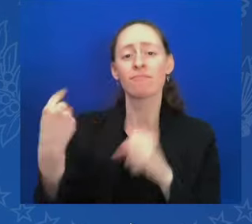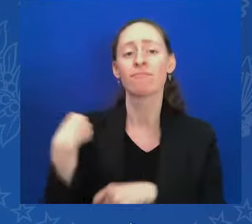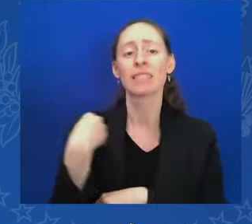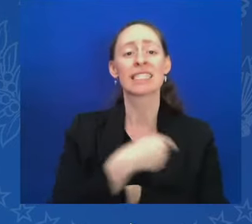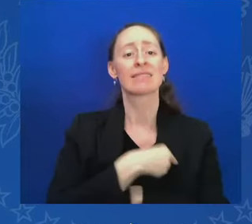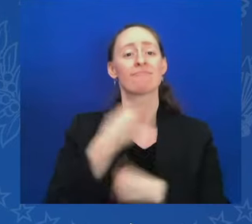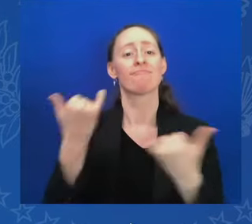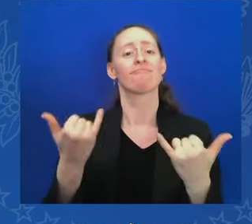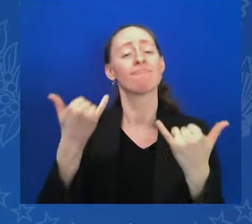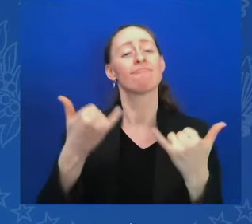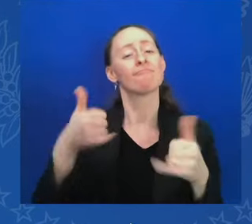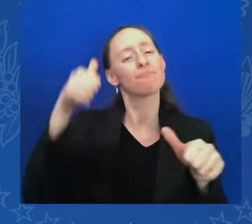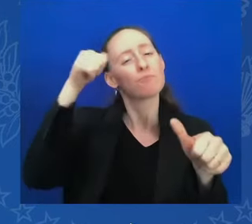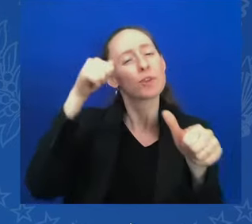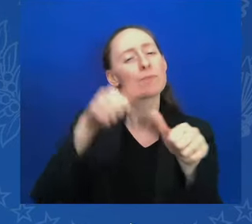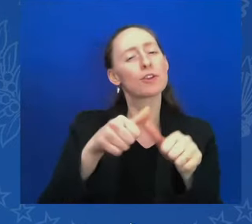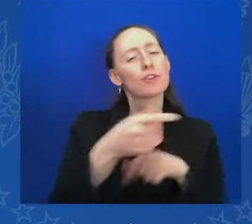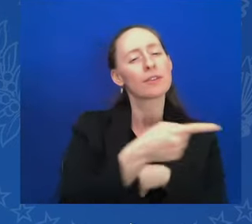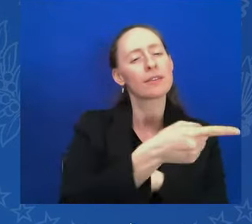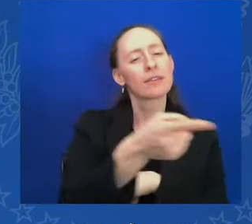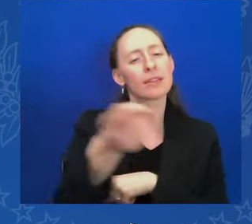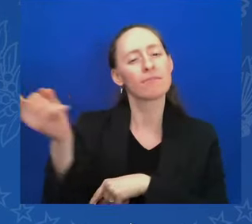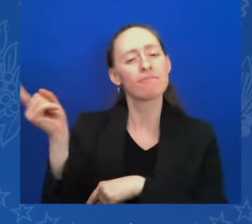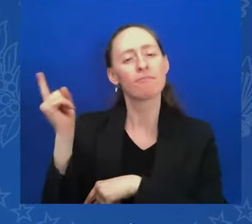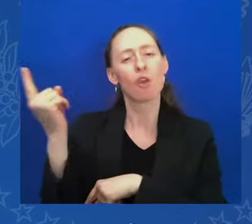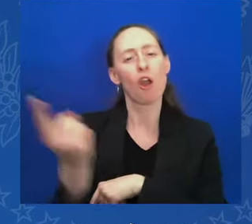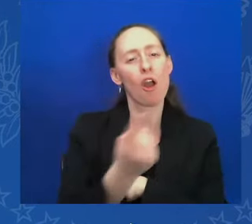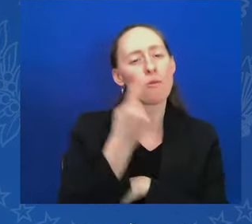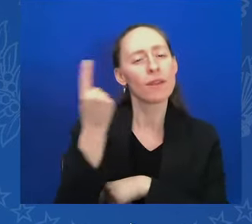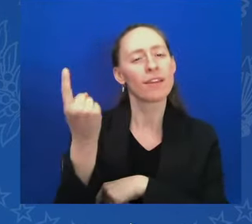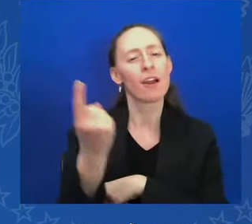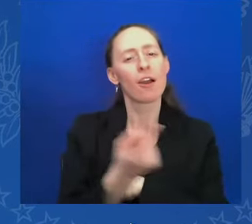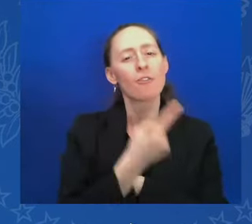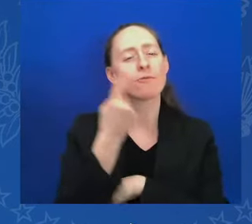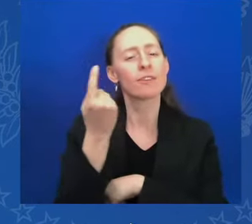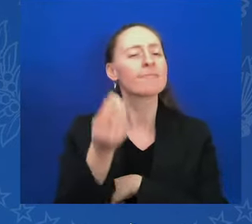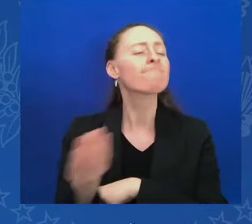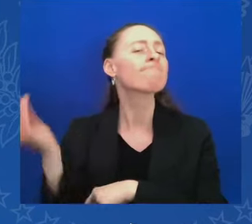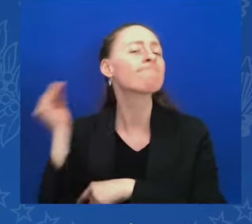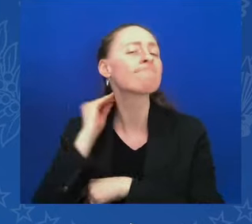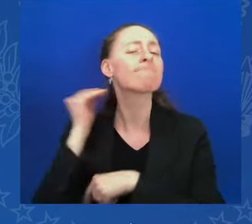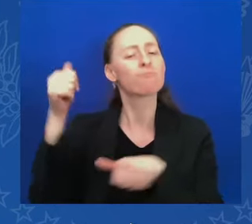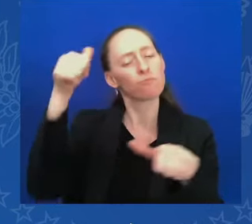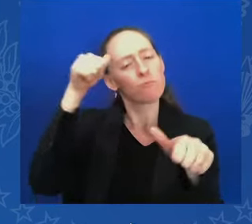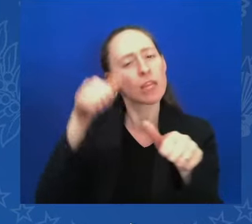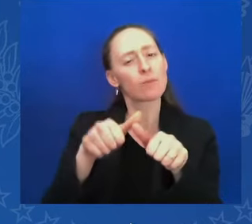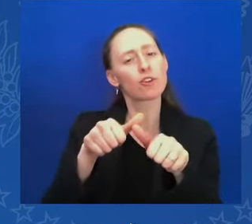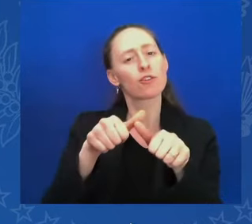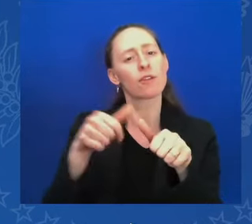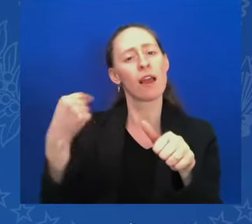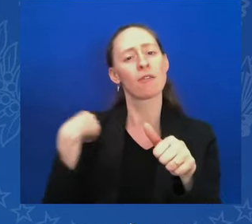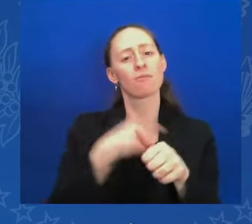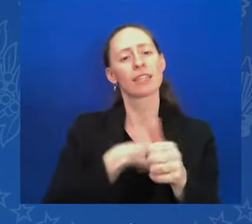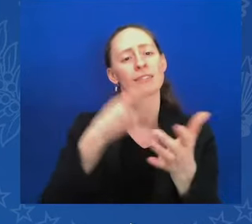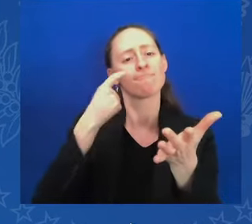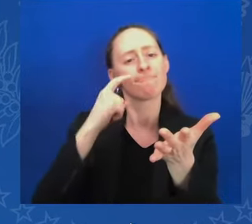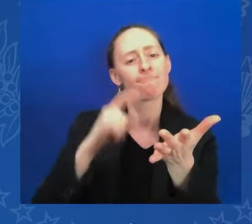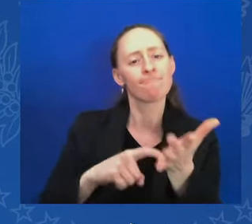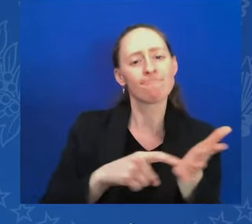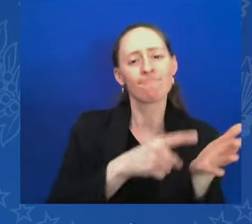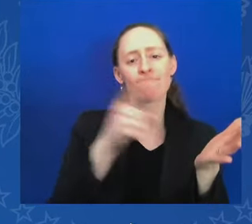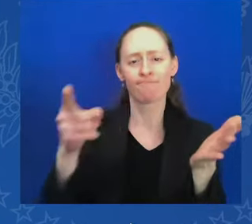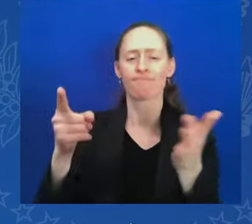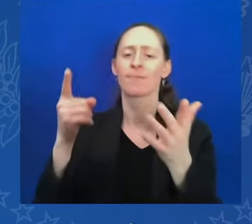and justice. Mr. President, you have been long time